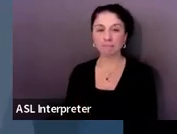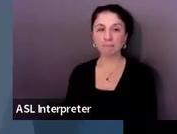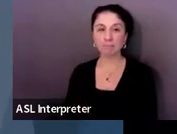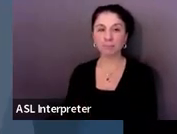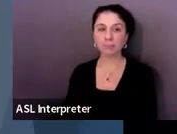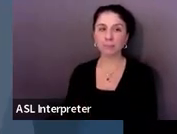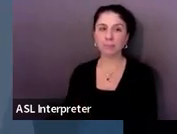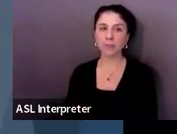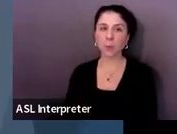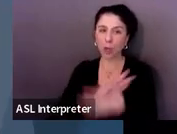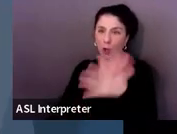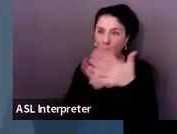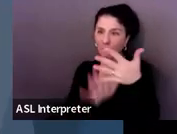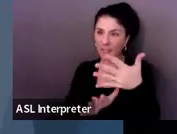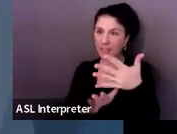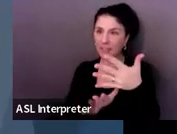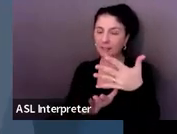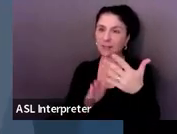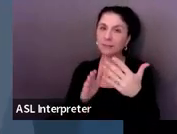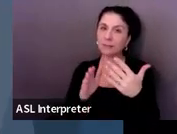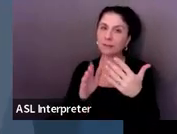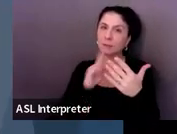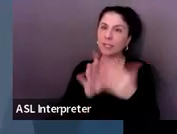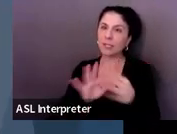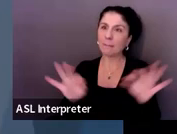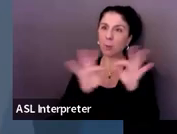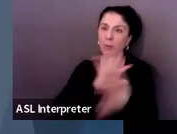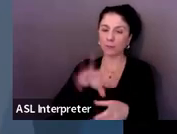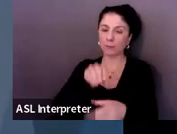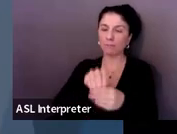really fit into making a meaningful day.